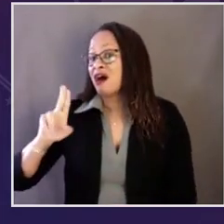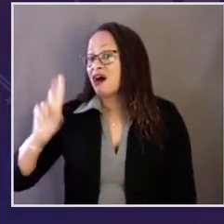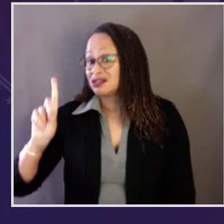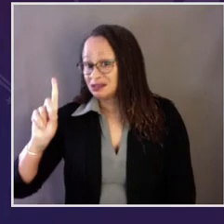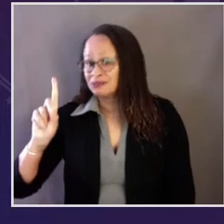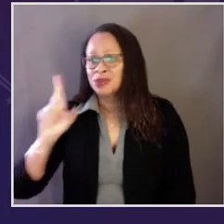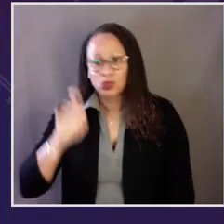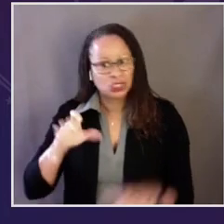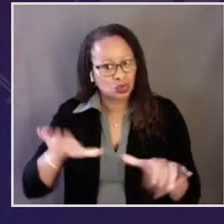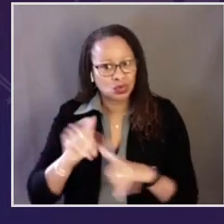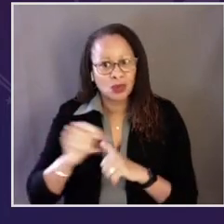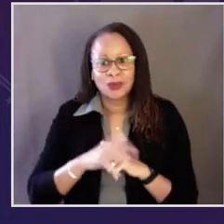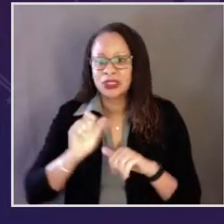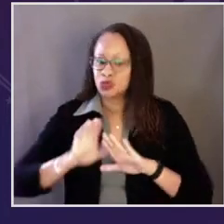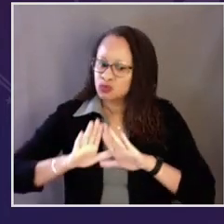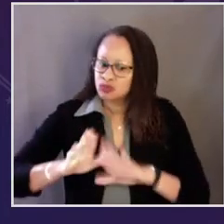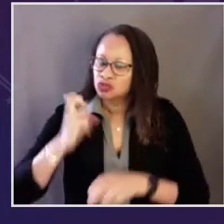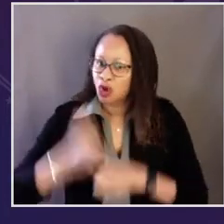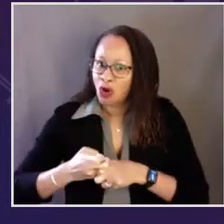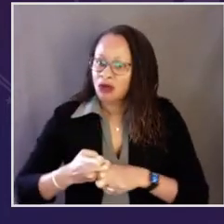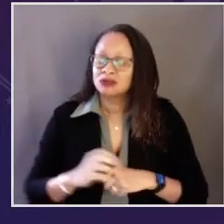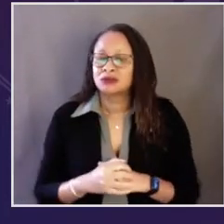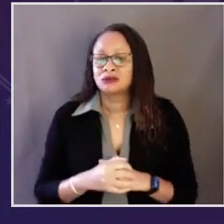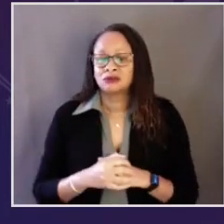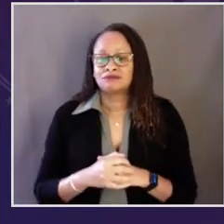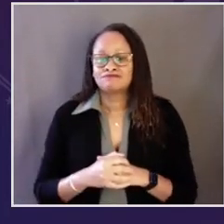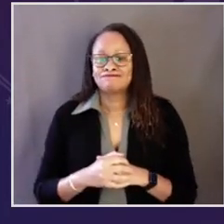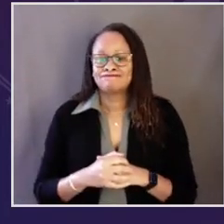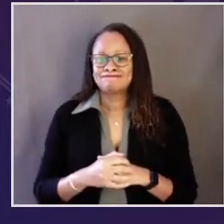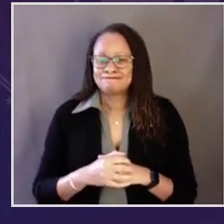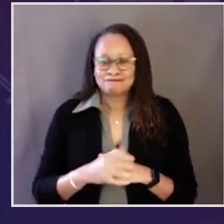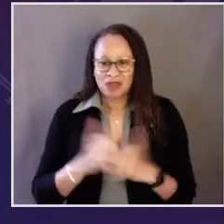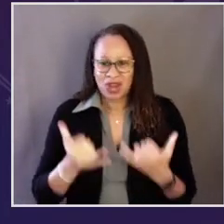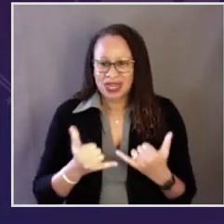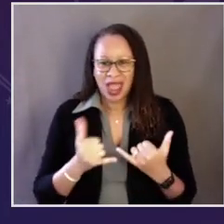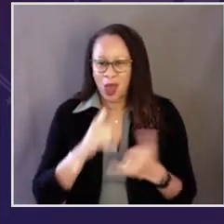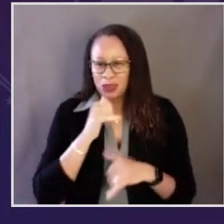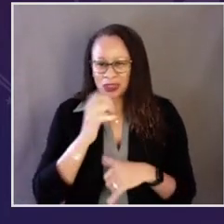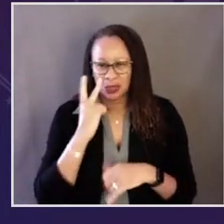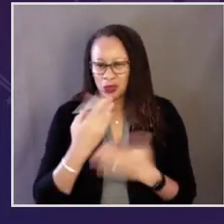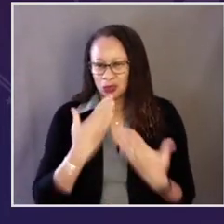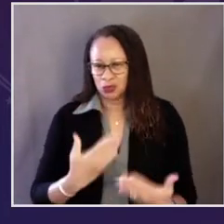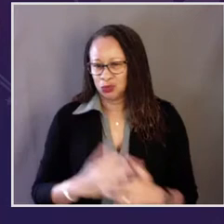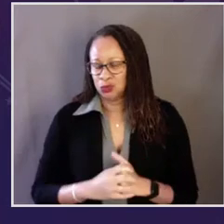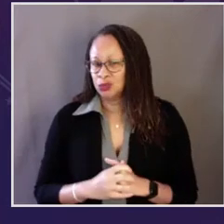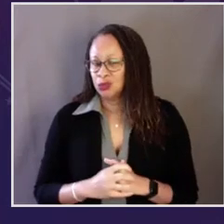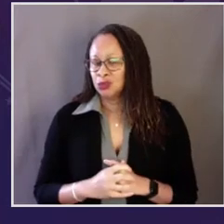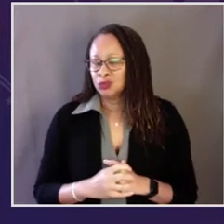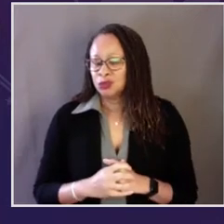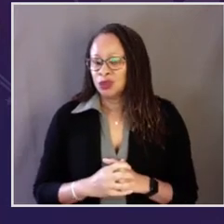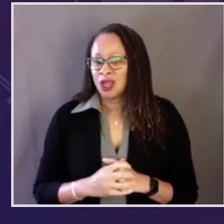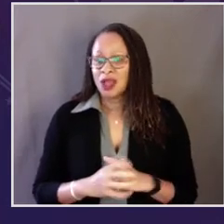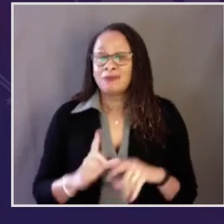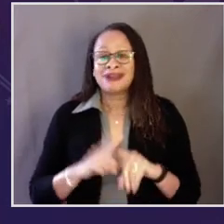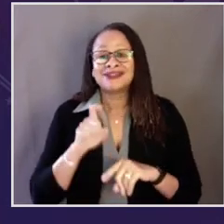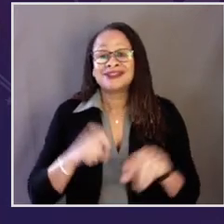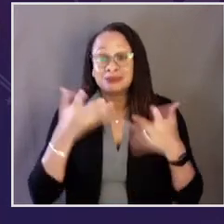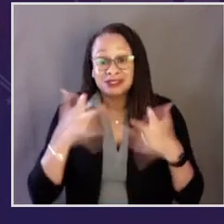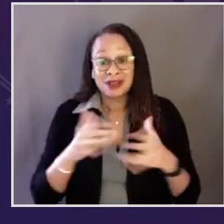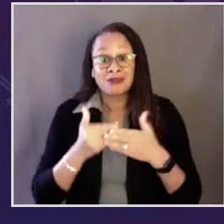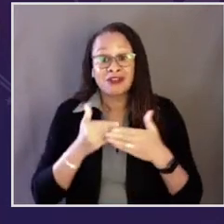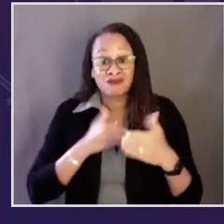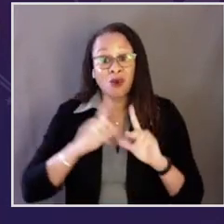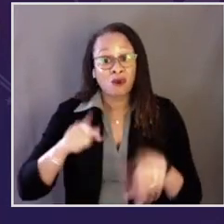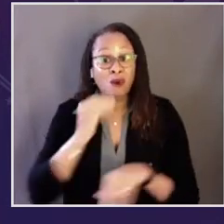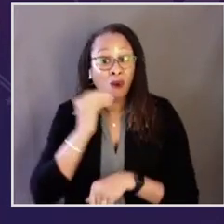President and the soon-to-be Secretary of HUD. We have to get this done. They're pushing hard. But it doesn't look so good